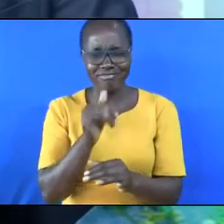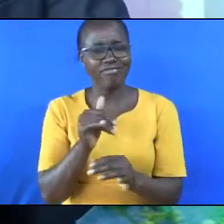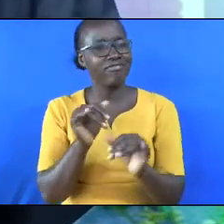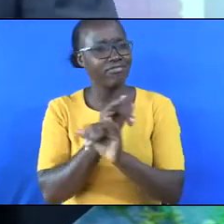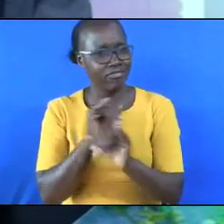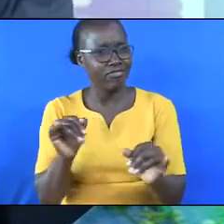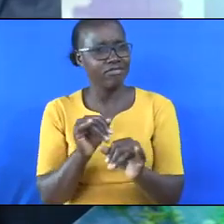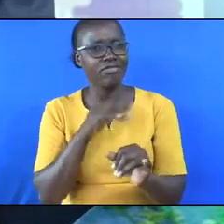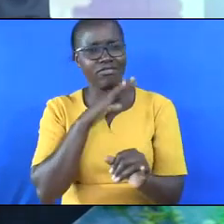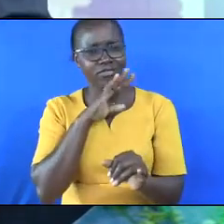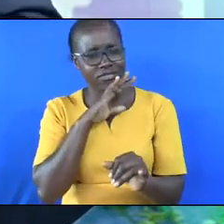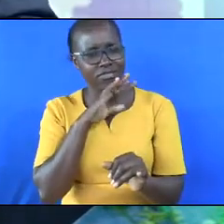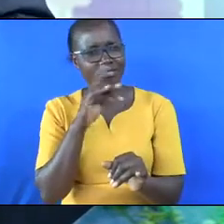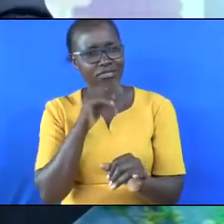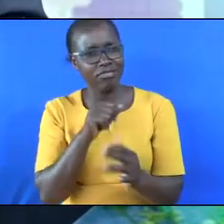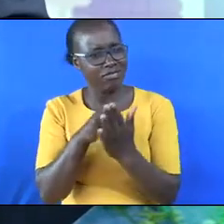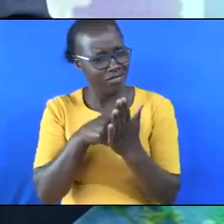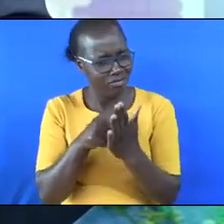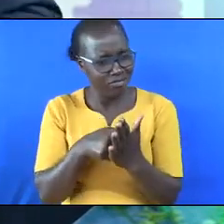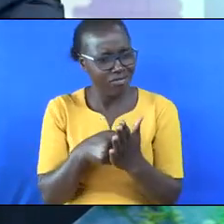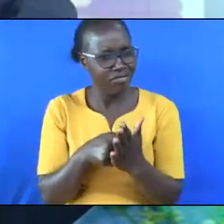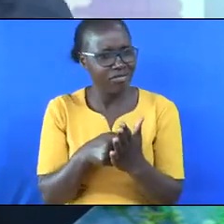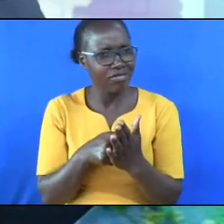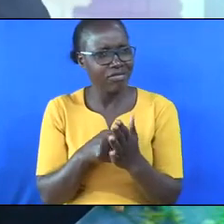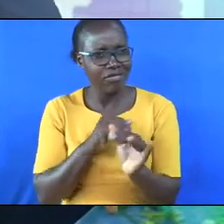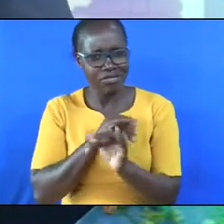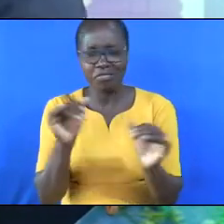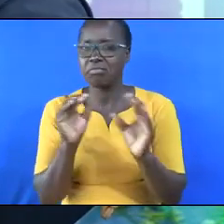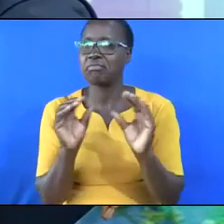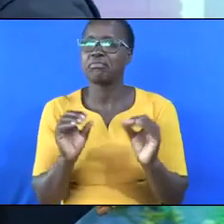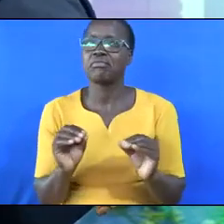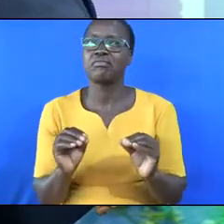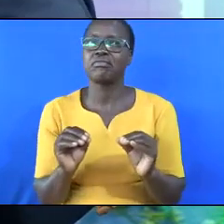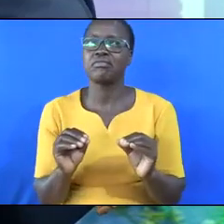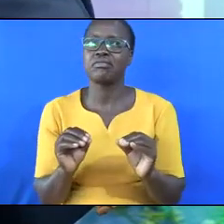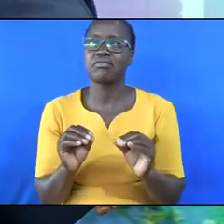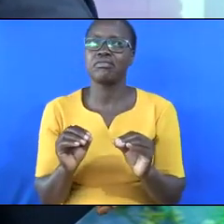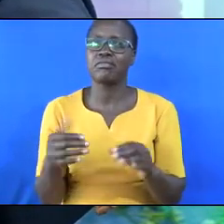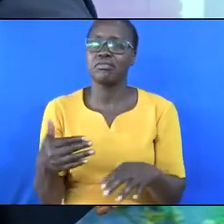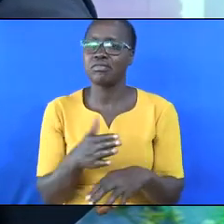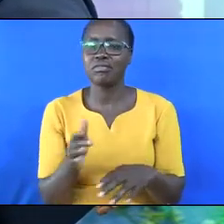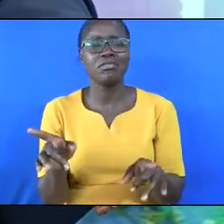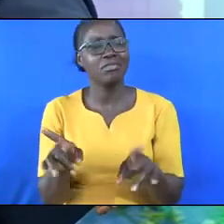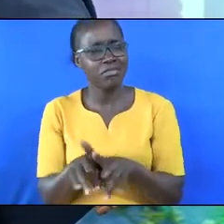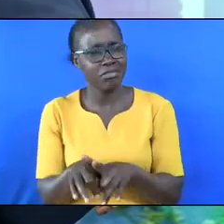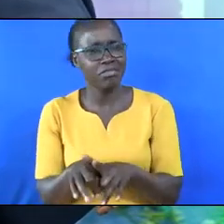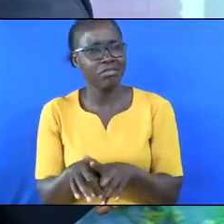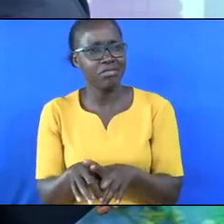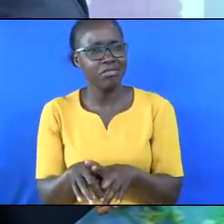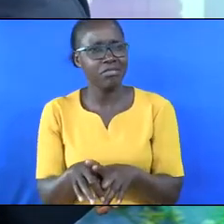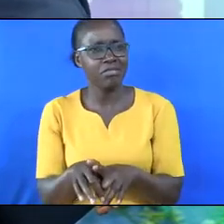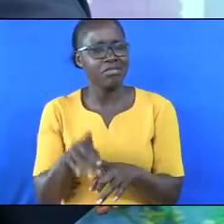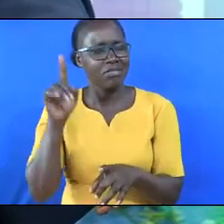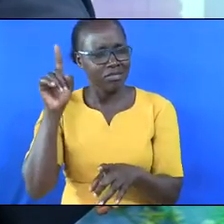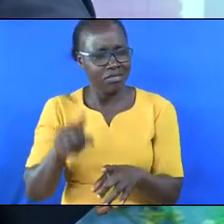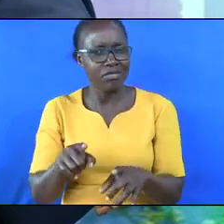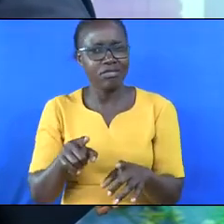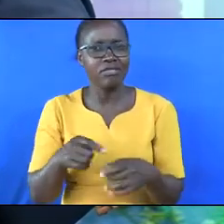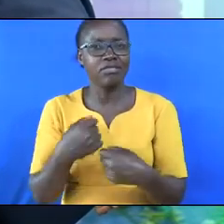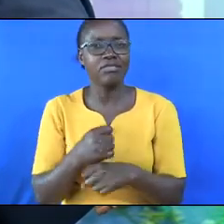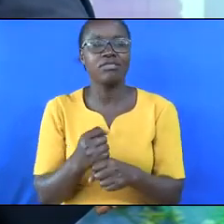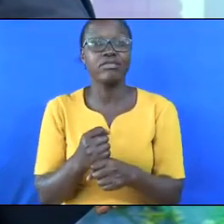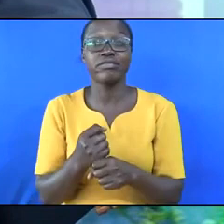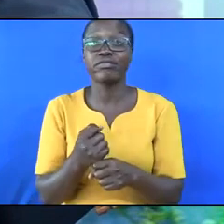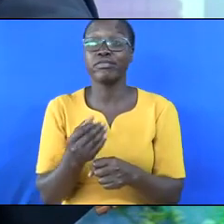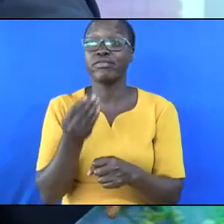pig. God made the pig to be a scavenger. A scavenger is an animal that eats waste of earth. You cannot make a scavenger